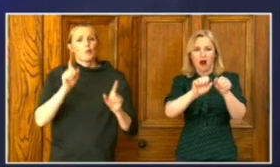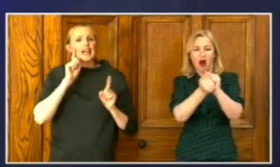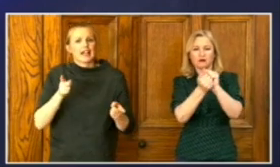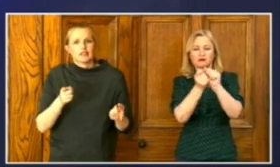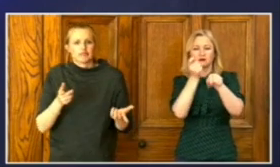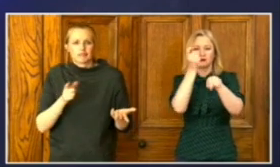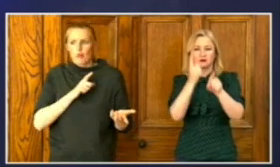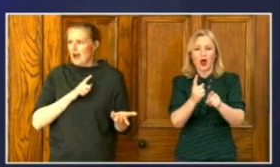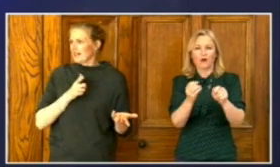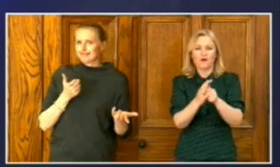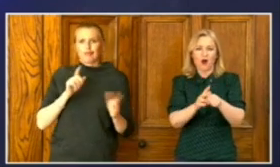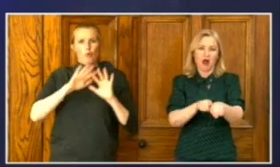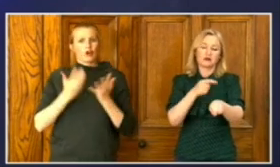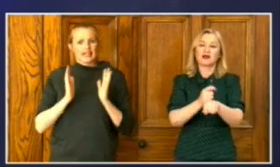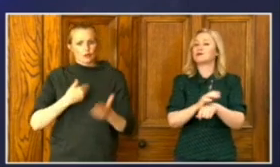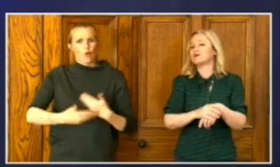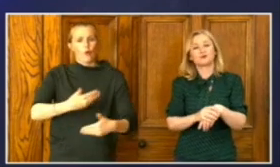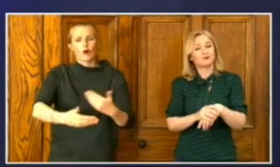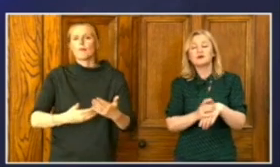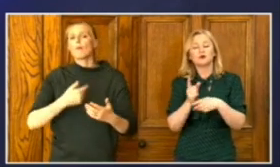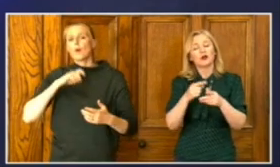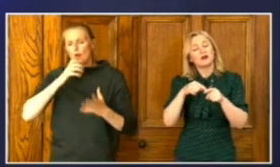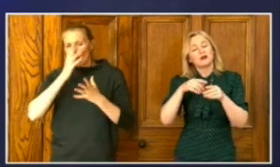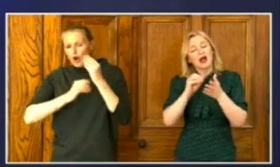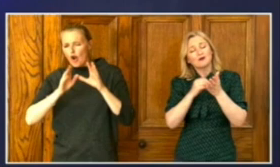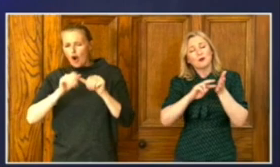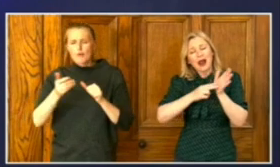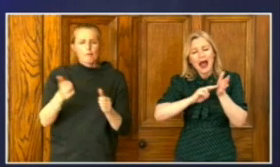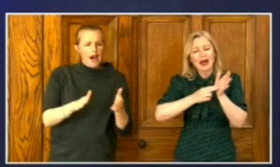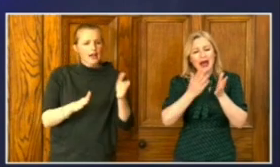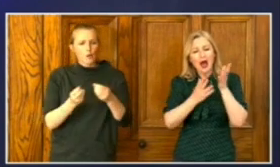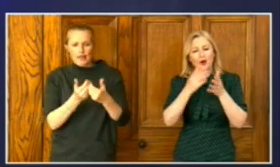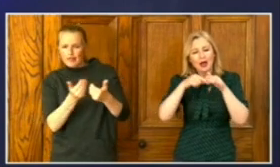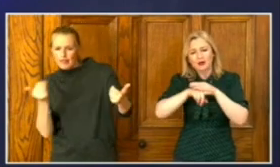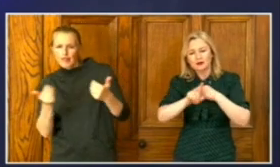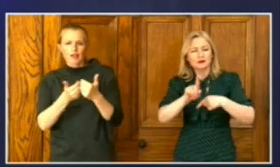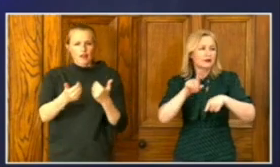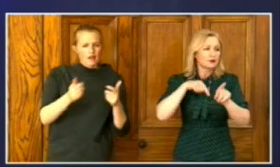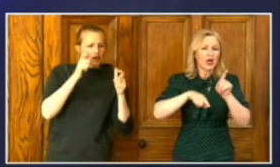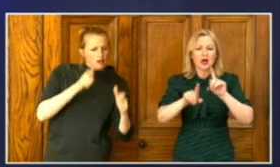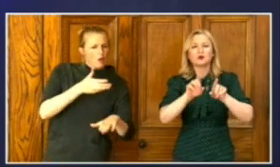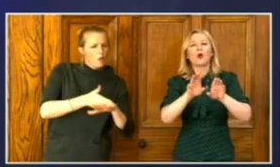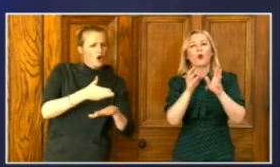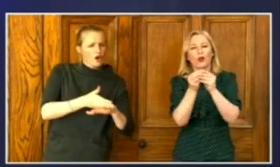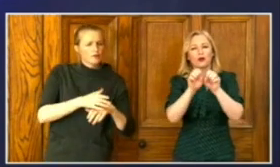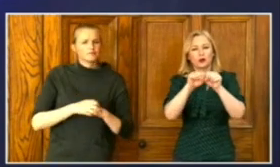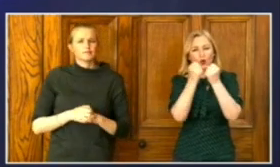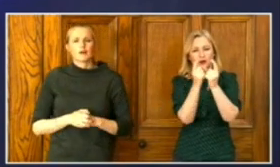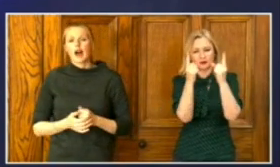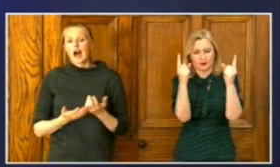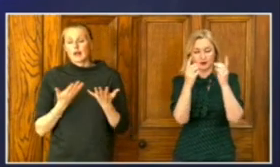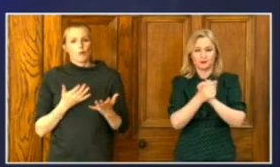and observe social distancing. In terms of testing, we are entering a new phase. Testing and tracing and